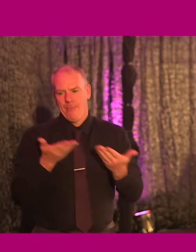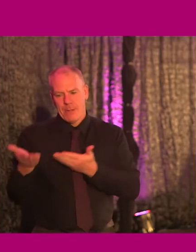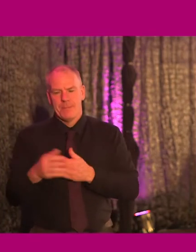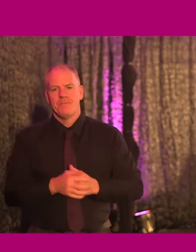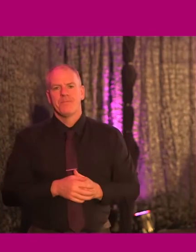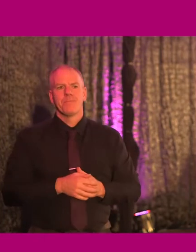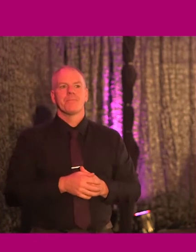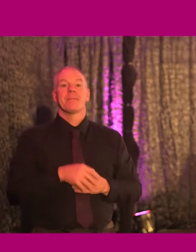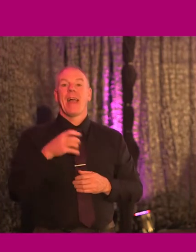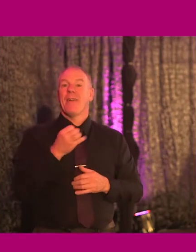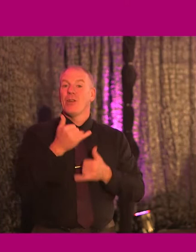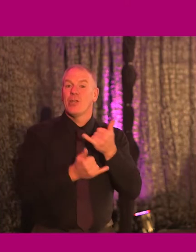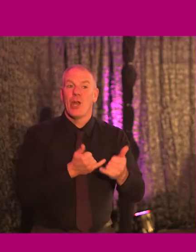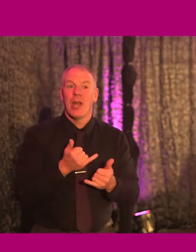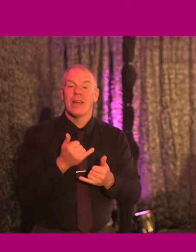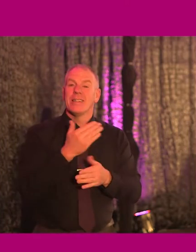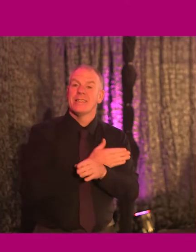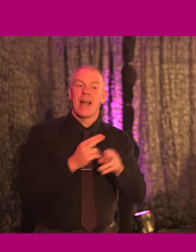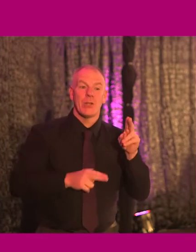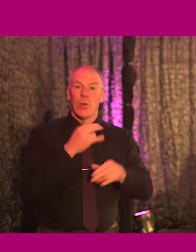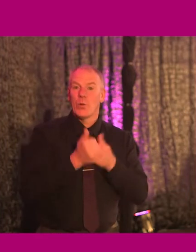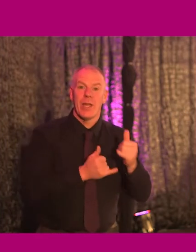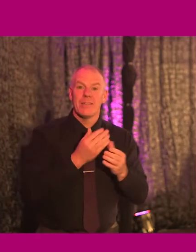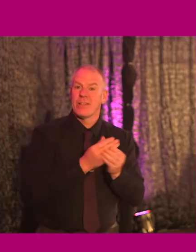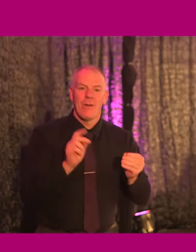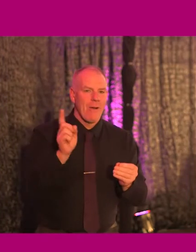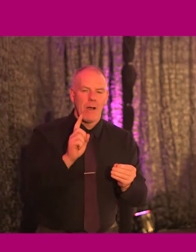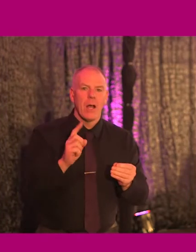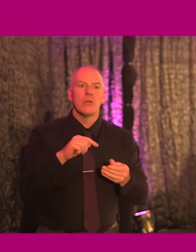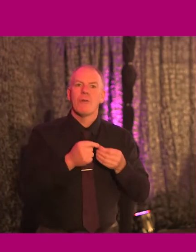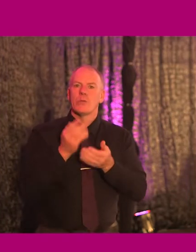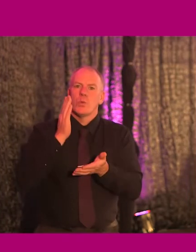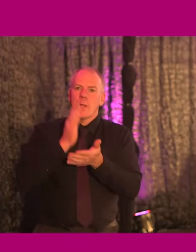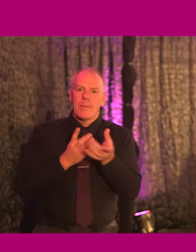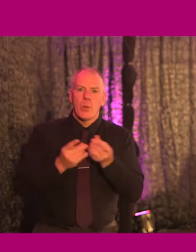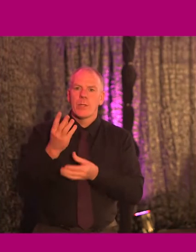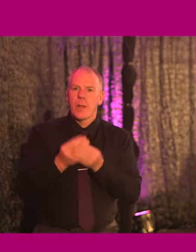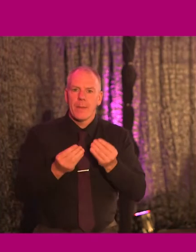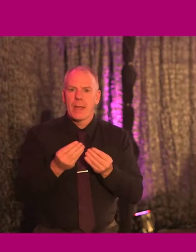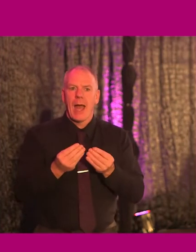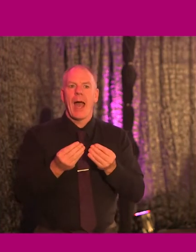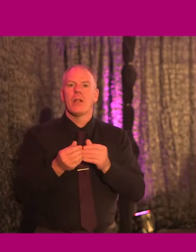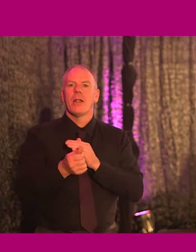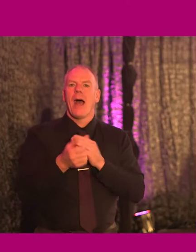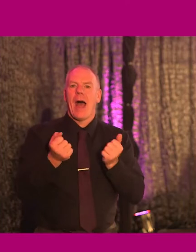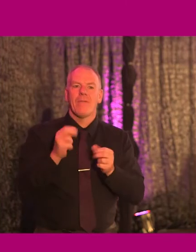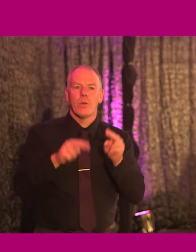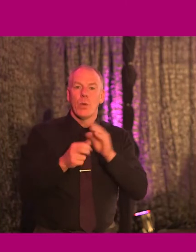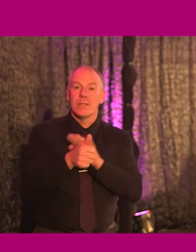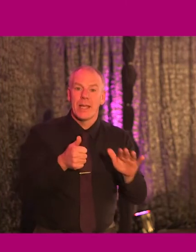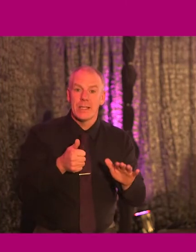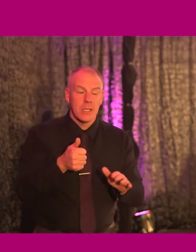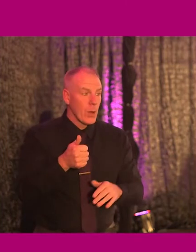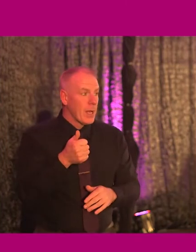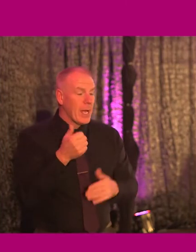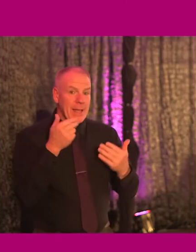than set a new year resolution, she likes to stop something and try to learn a new skill. And this year's aim was to learn some Spanish. So